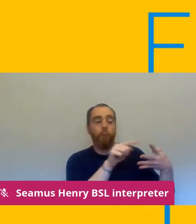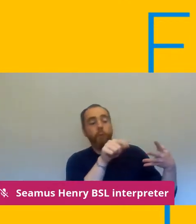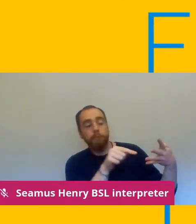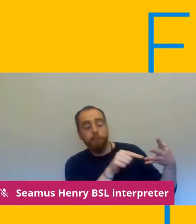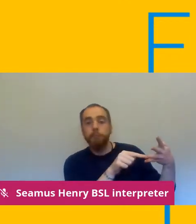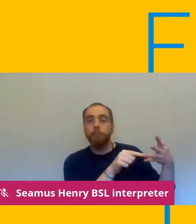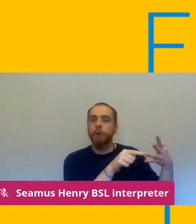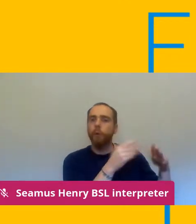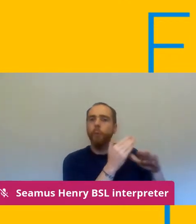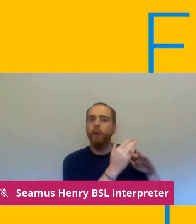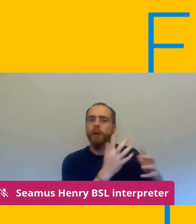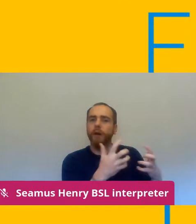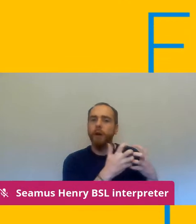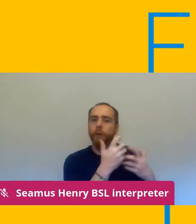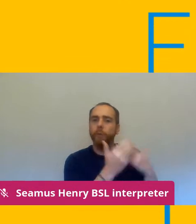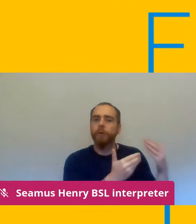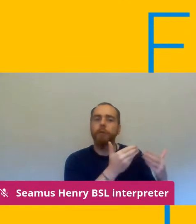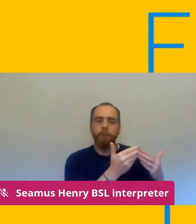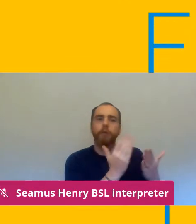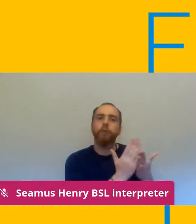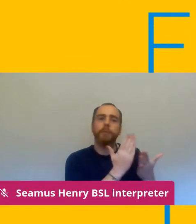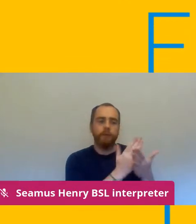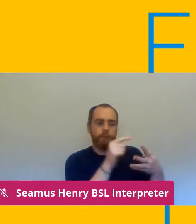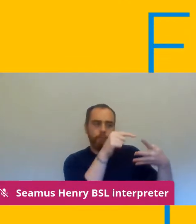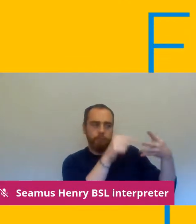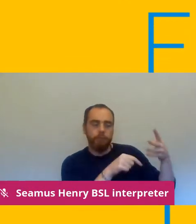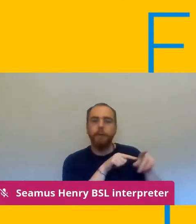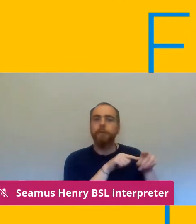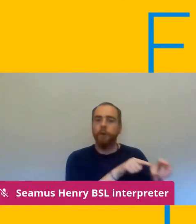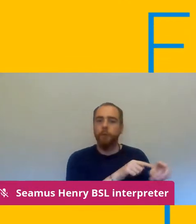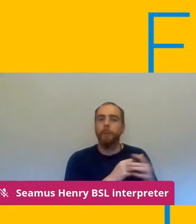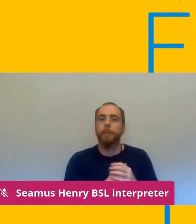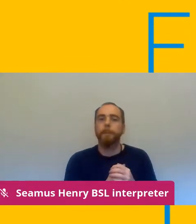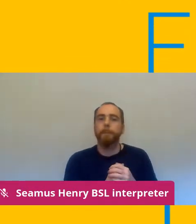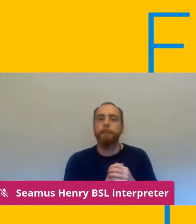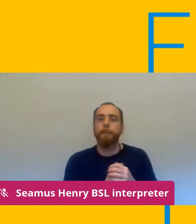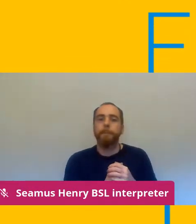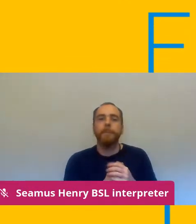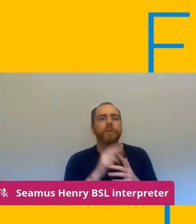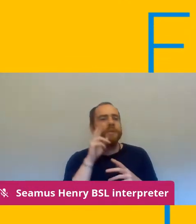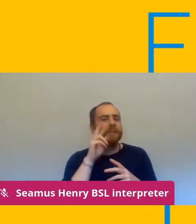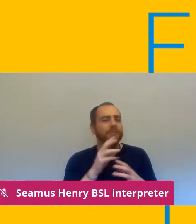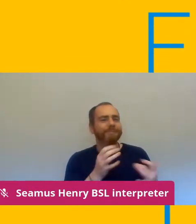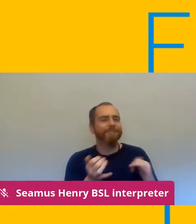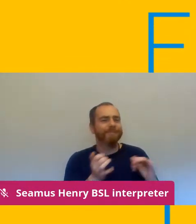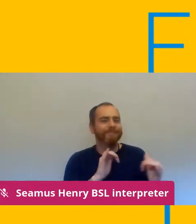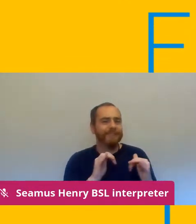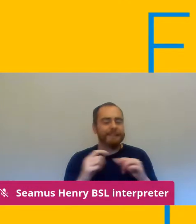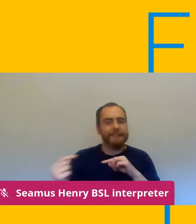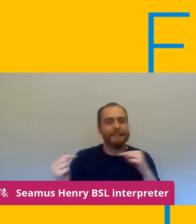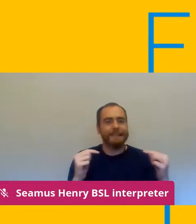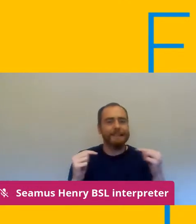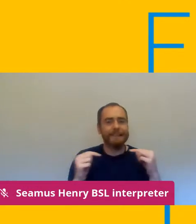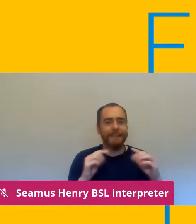community that they're based within and so you'll see there's a bit of a contradiction in that the outbreak management plan